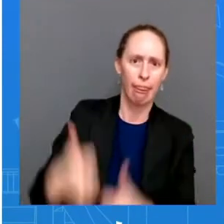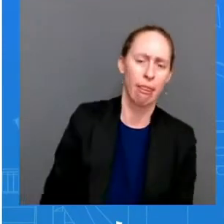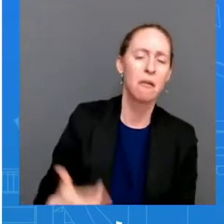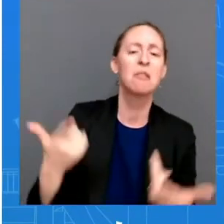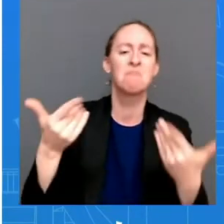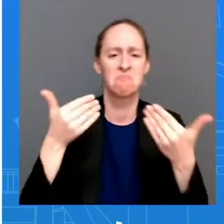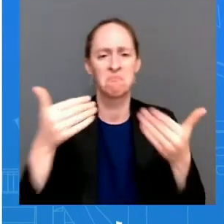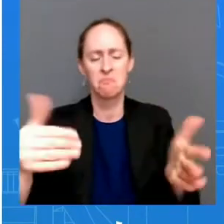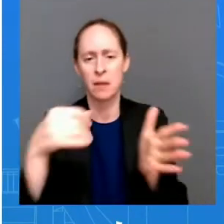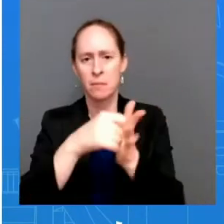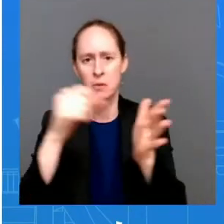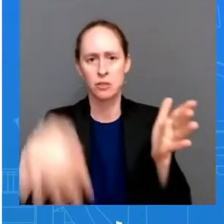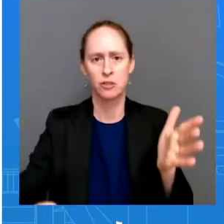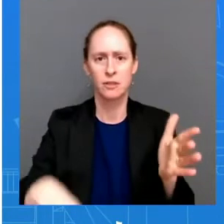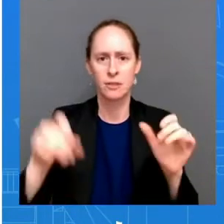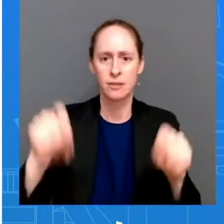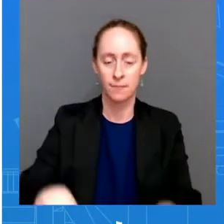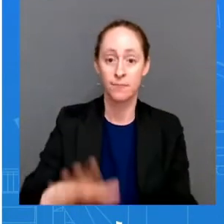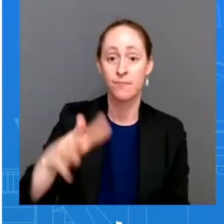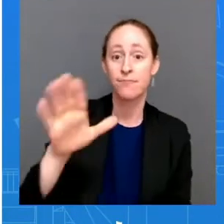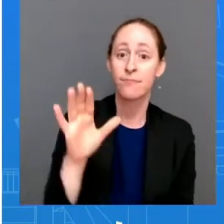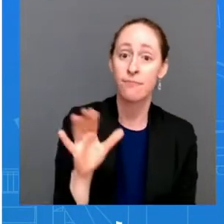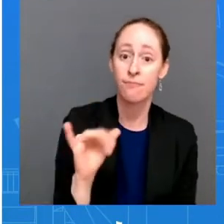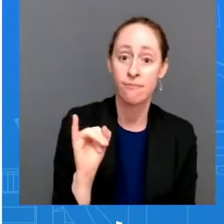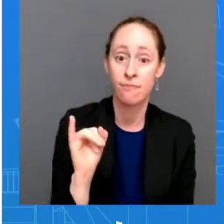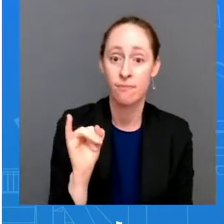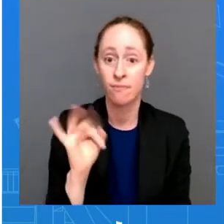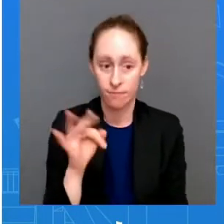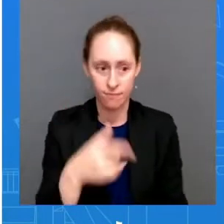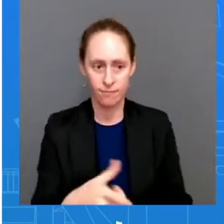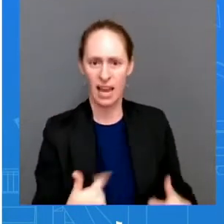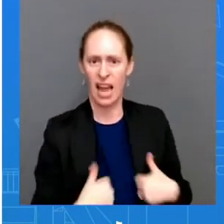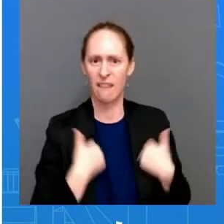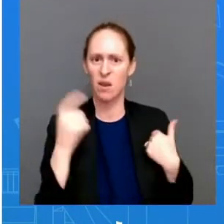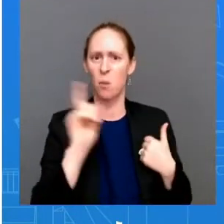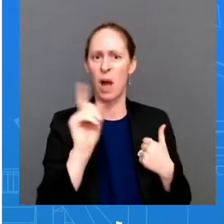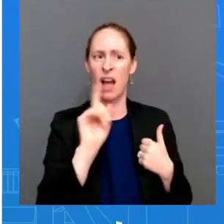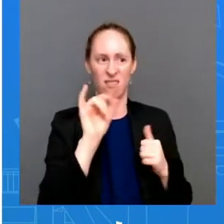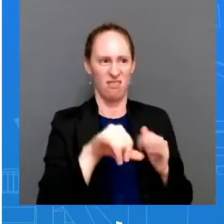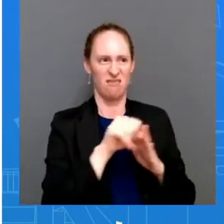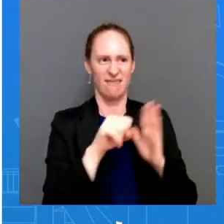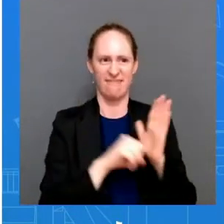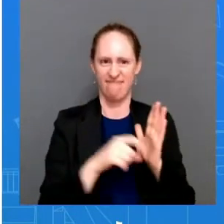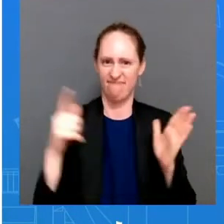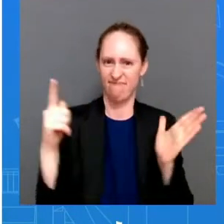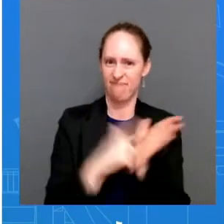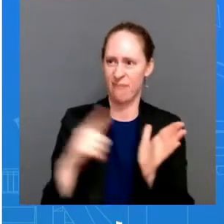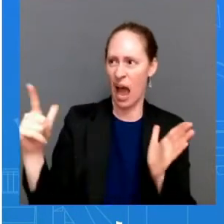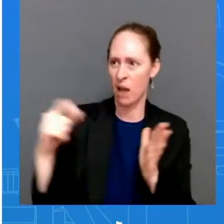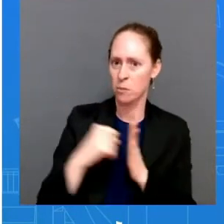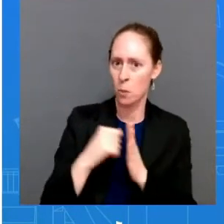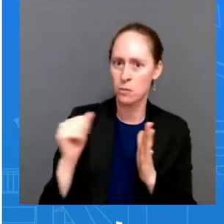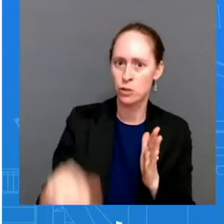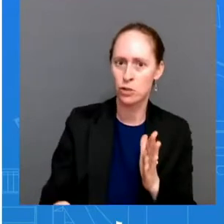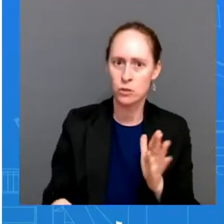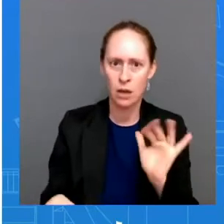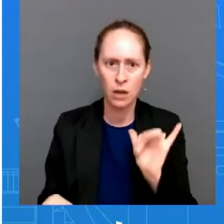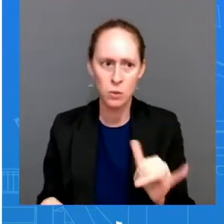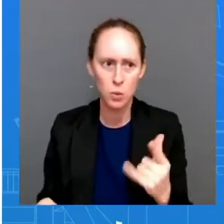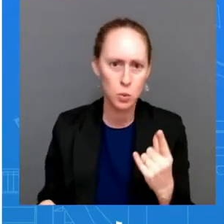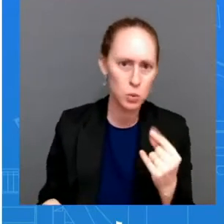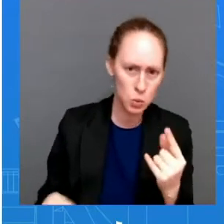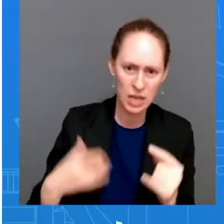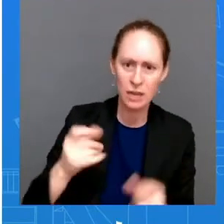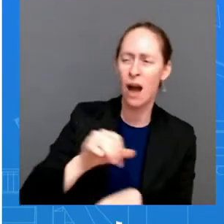This process will be driven, again, by HHS, so they will have more to share on the Medicaid, on what the Medicaid opportunity is,